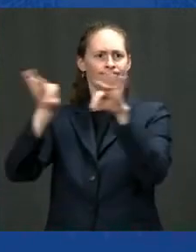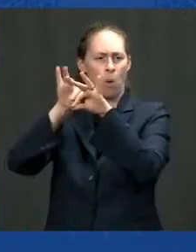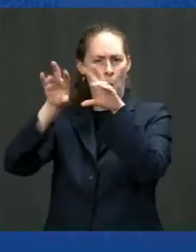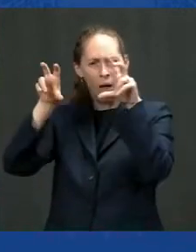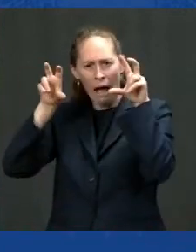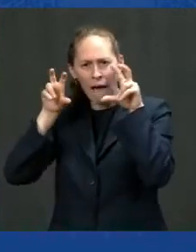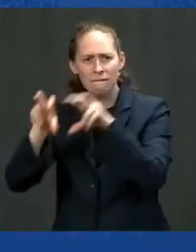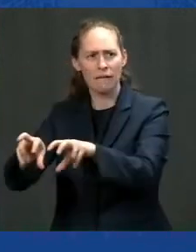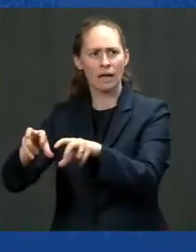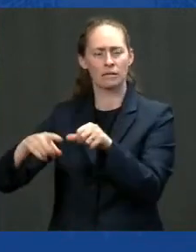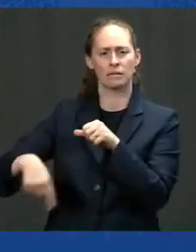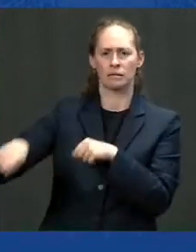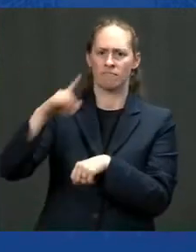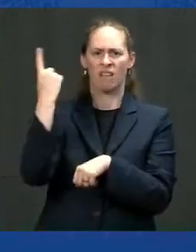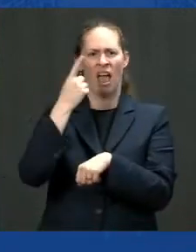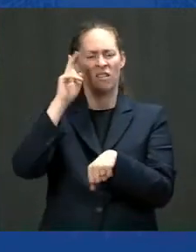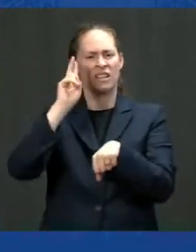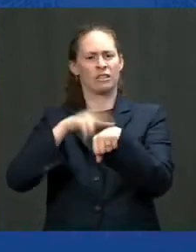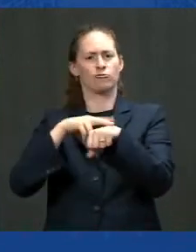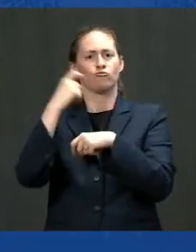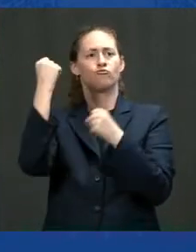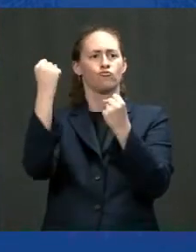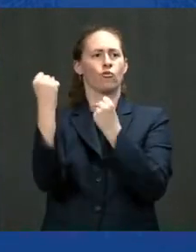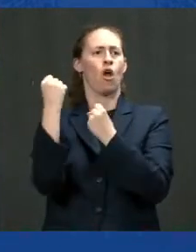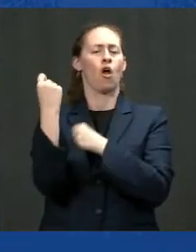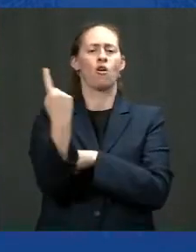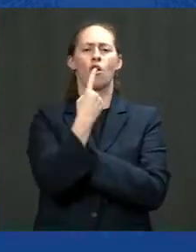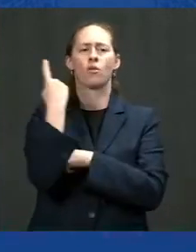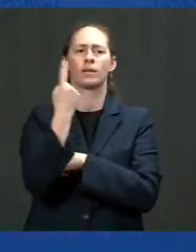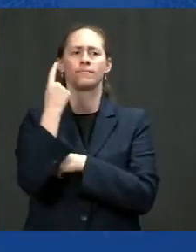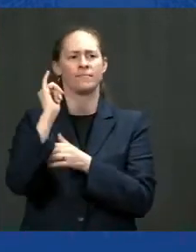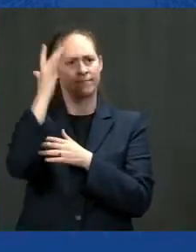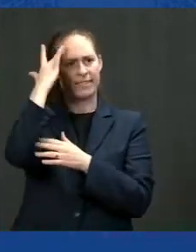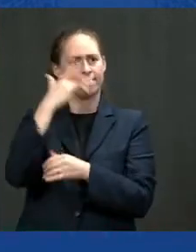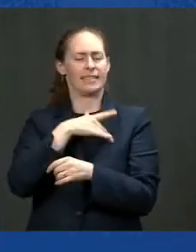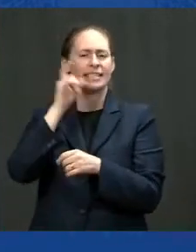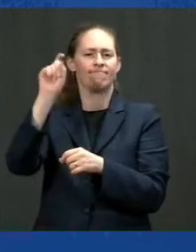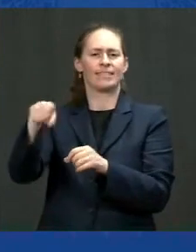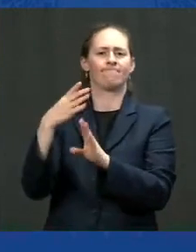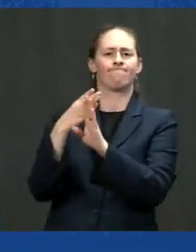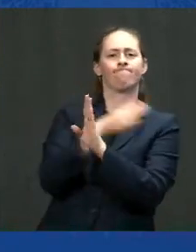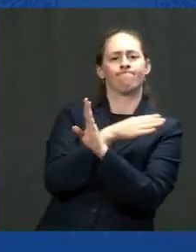insisting that we have universal pre-kindergarten two years of free community college